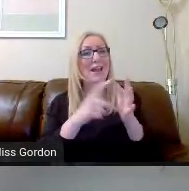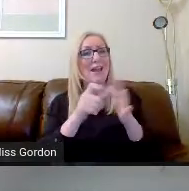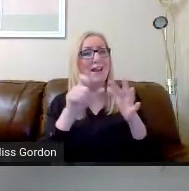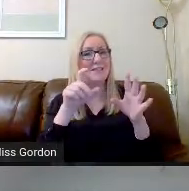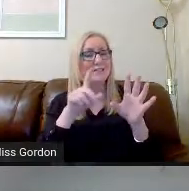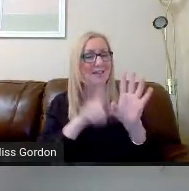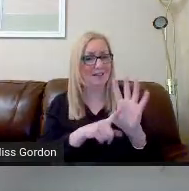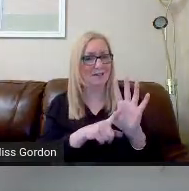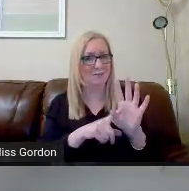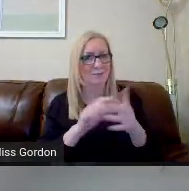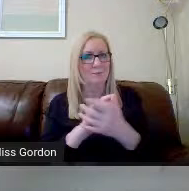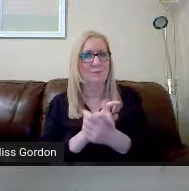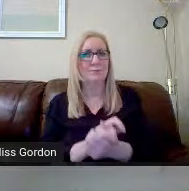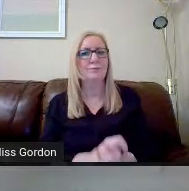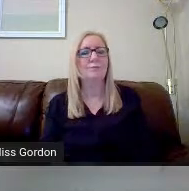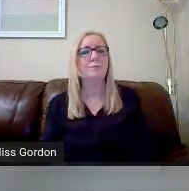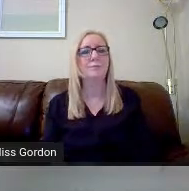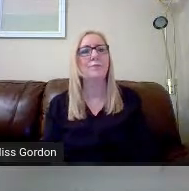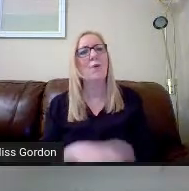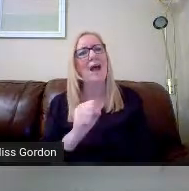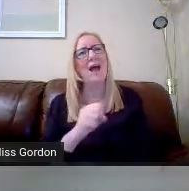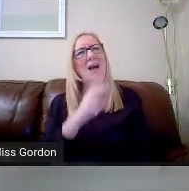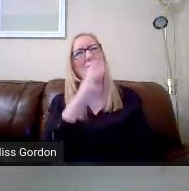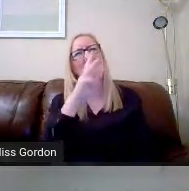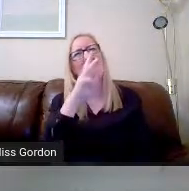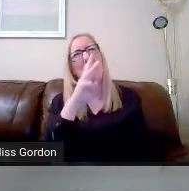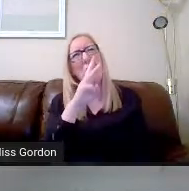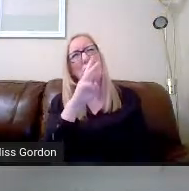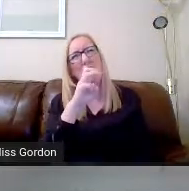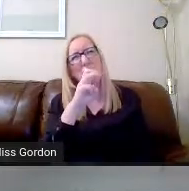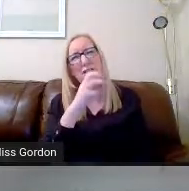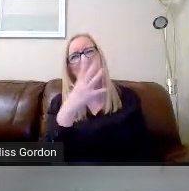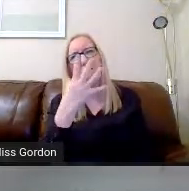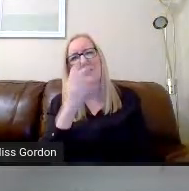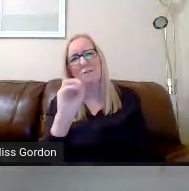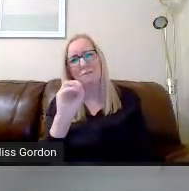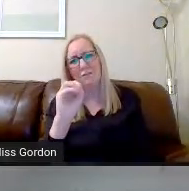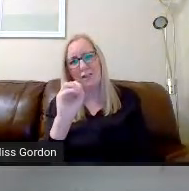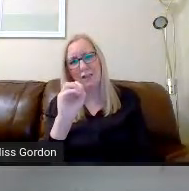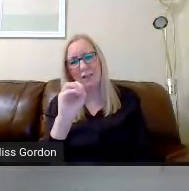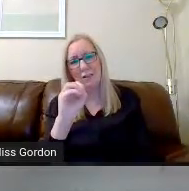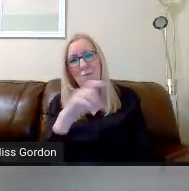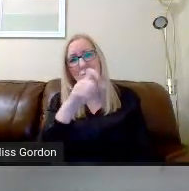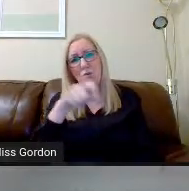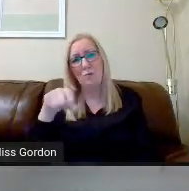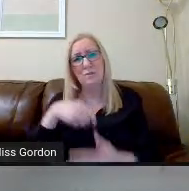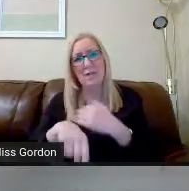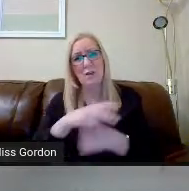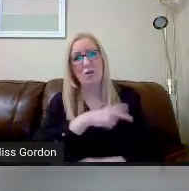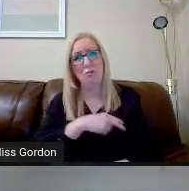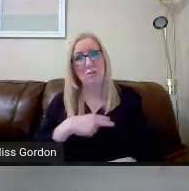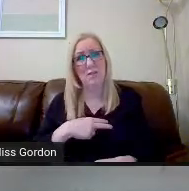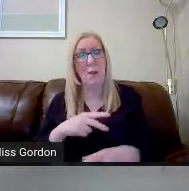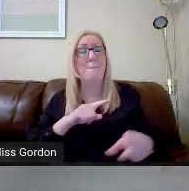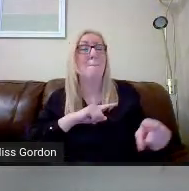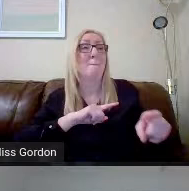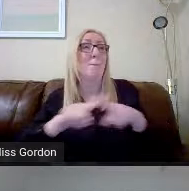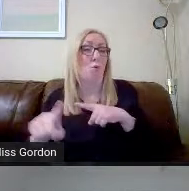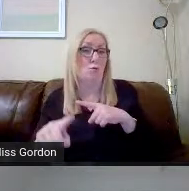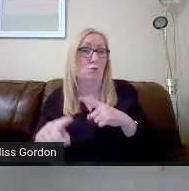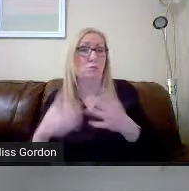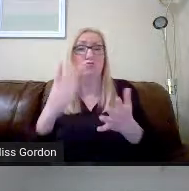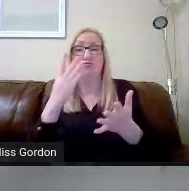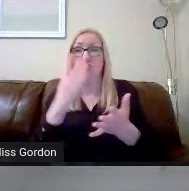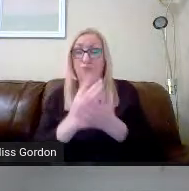Calderside Academy or thereabouts. The vast majority of those young people, the vast, vast majority are a credit to themselves, their